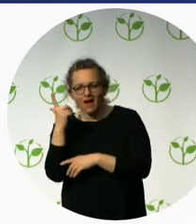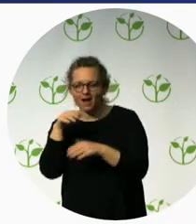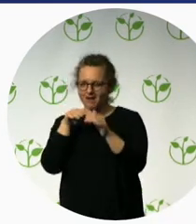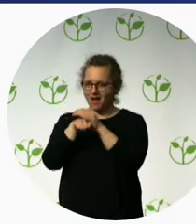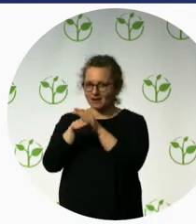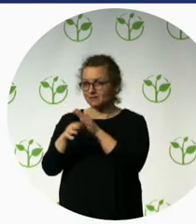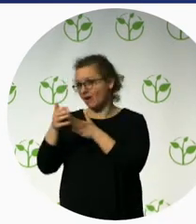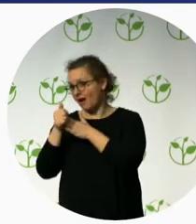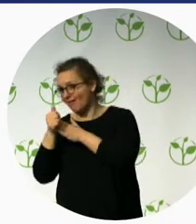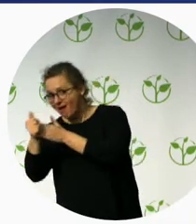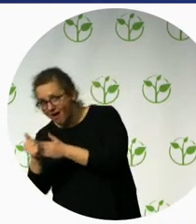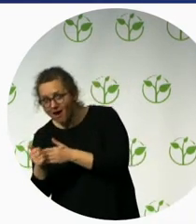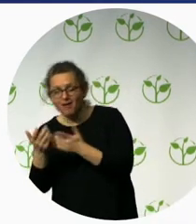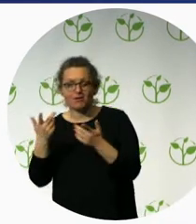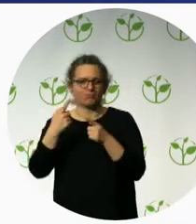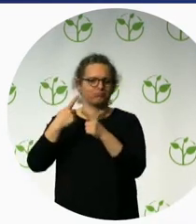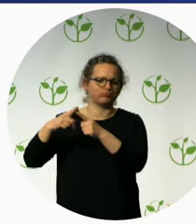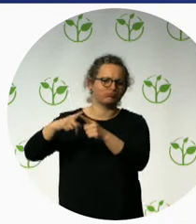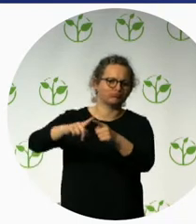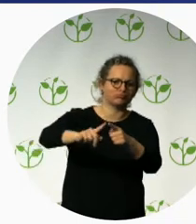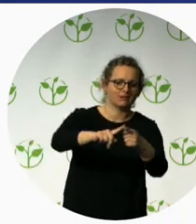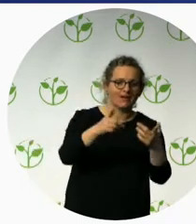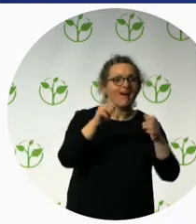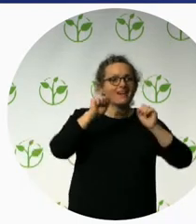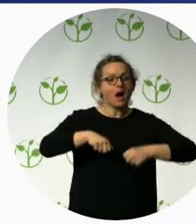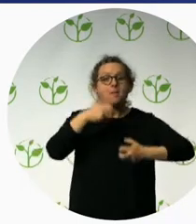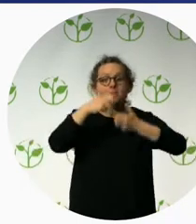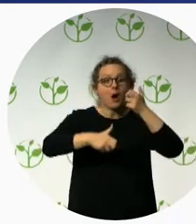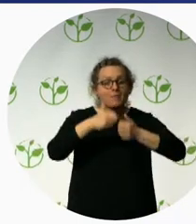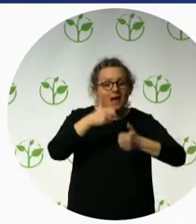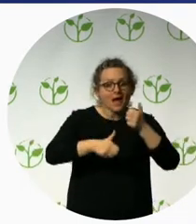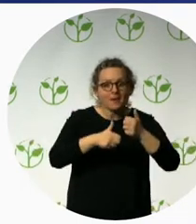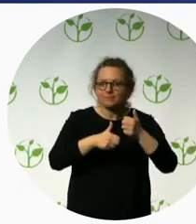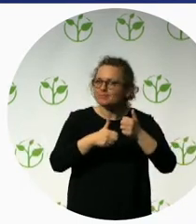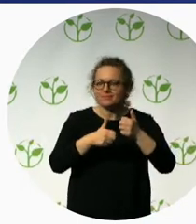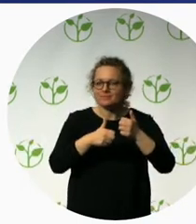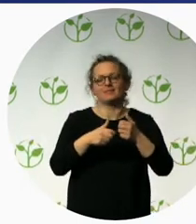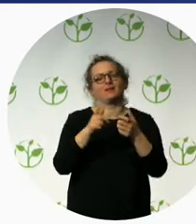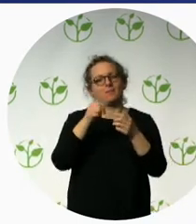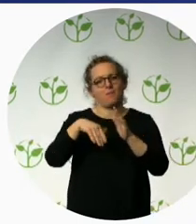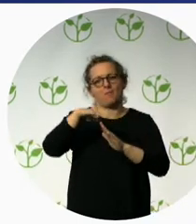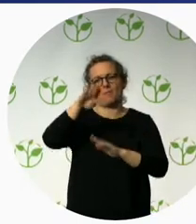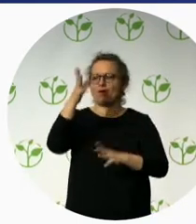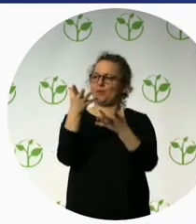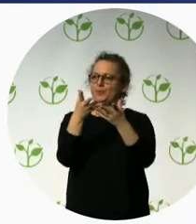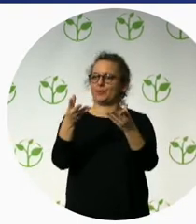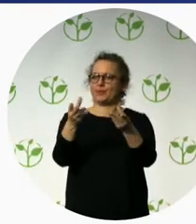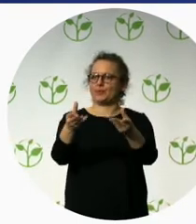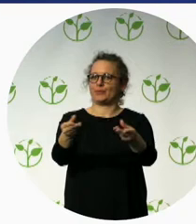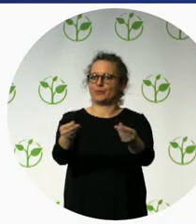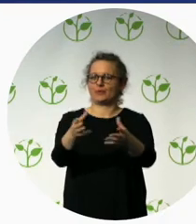problems, to find out how to do this, how to cooperate and how to actually make the cities more accessible.